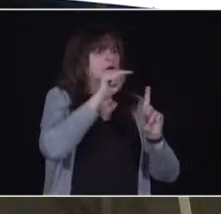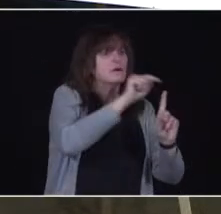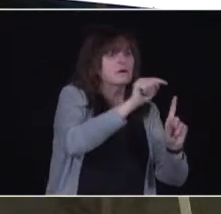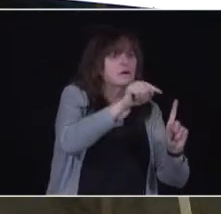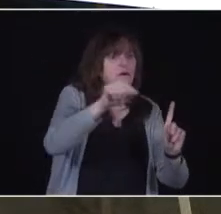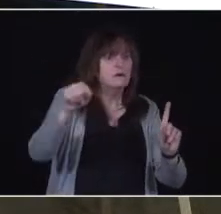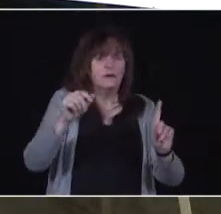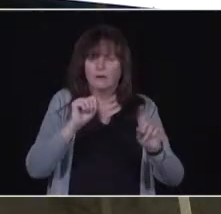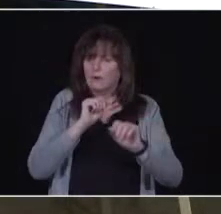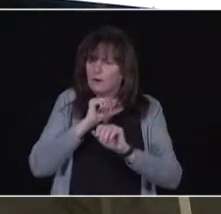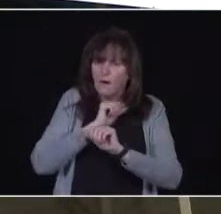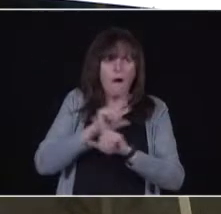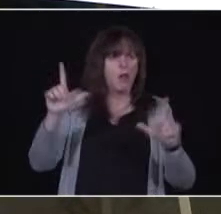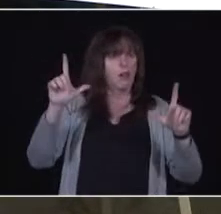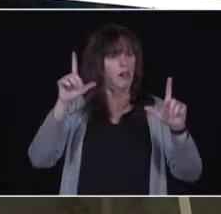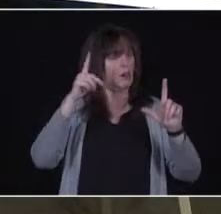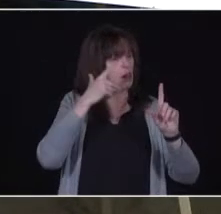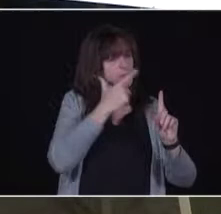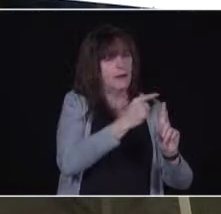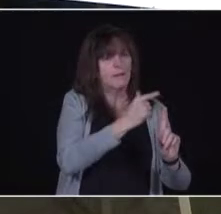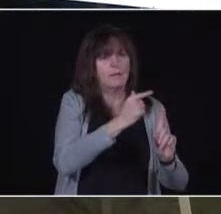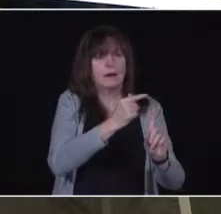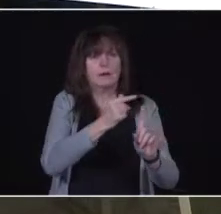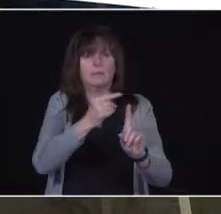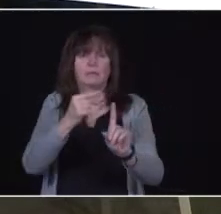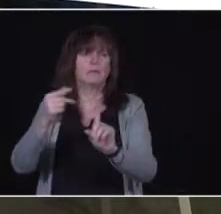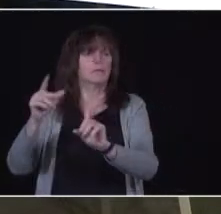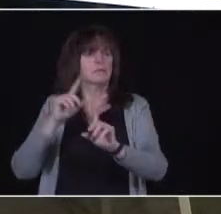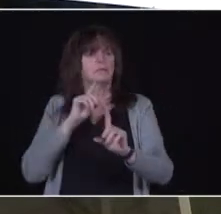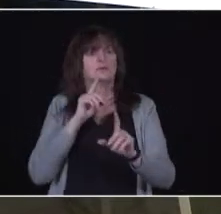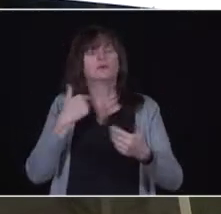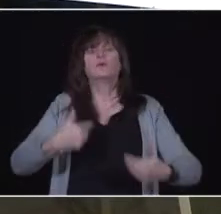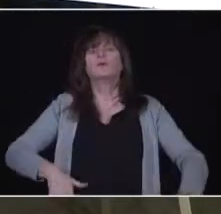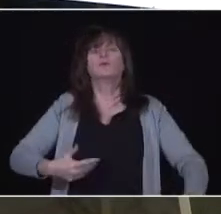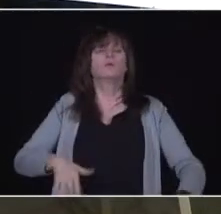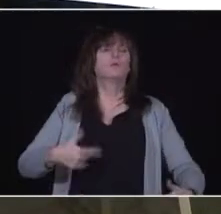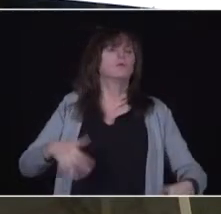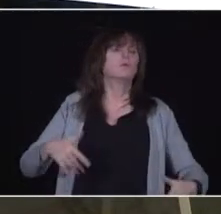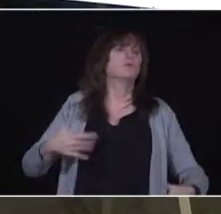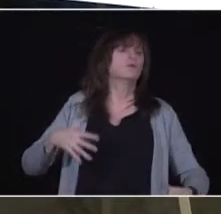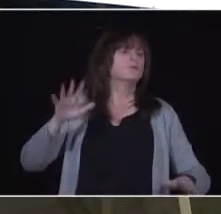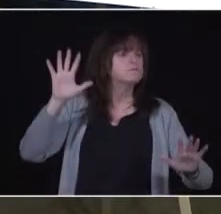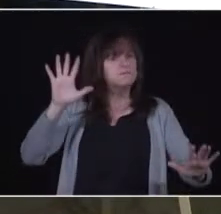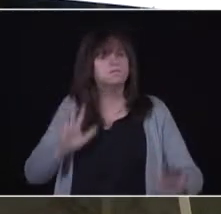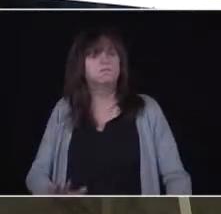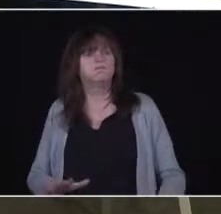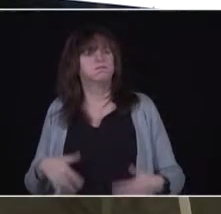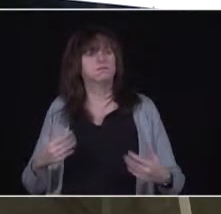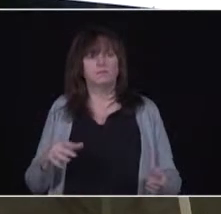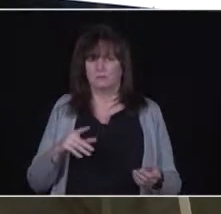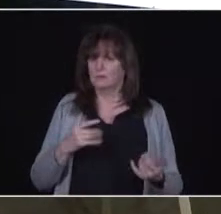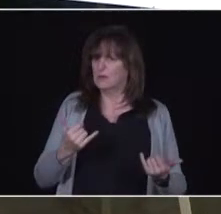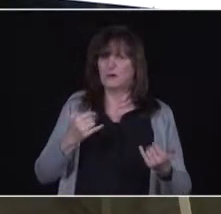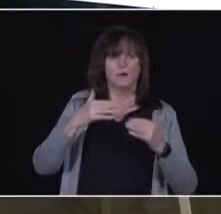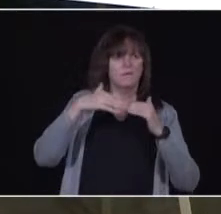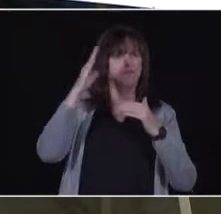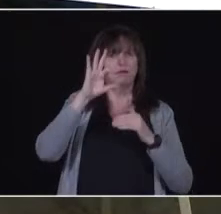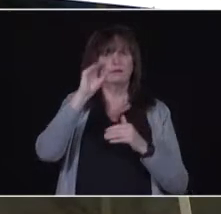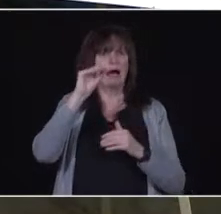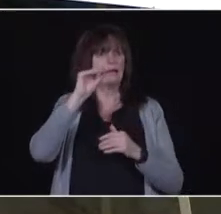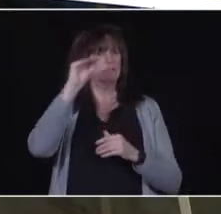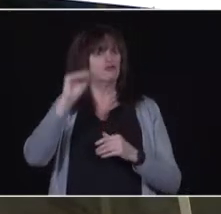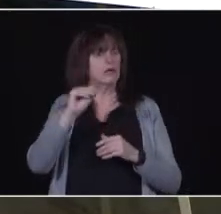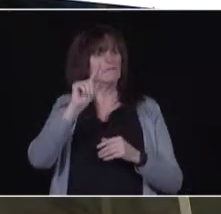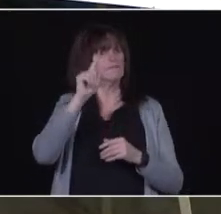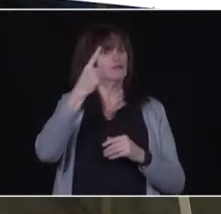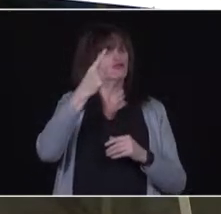uptake was phenomenal amongst the residents, with more than 90%, I believe, who received that first needle. We well into now bringing